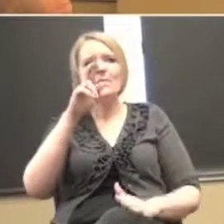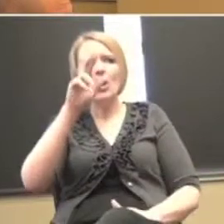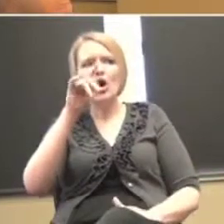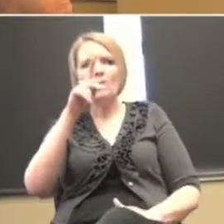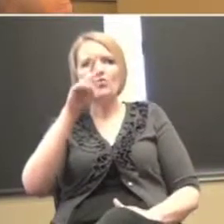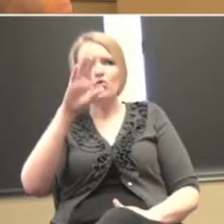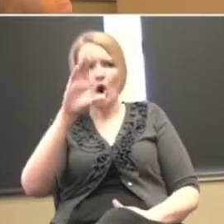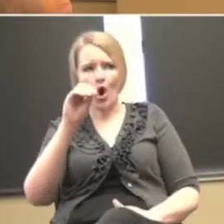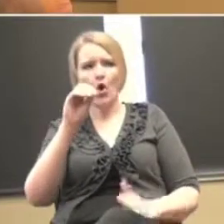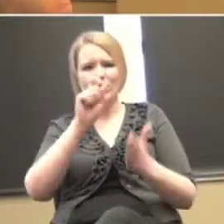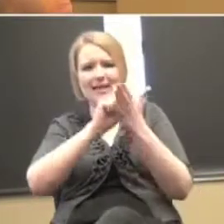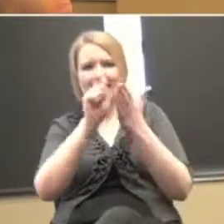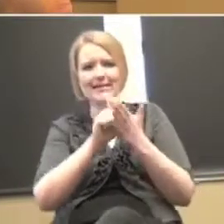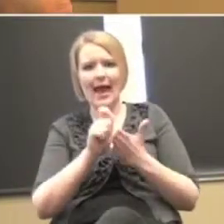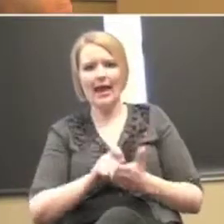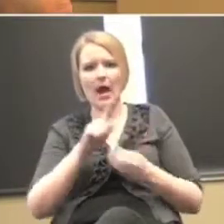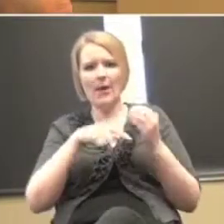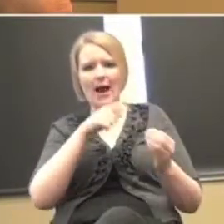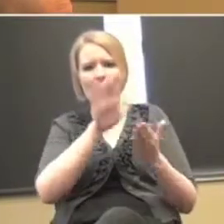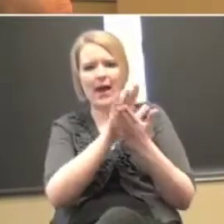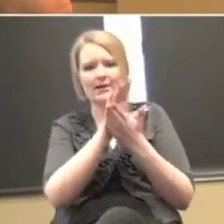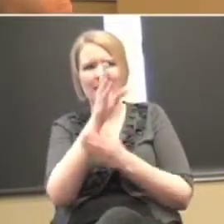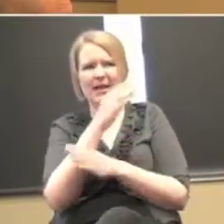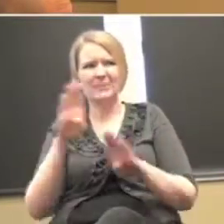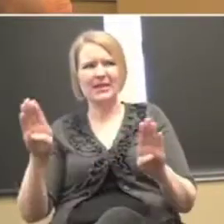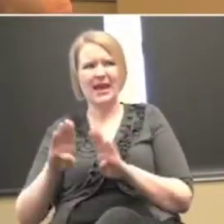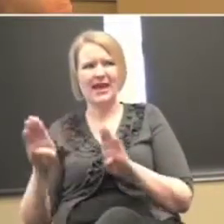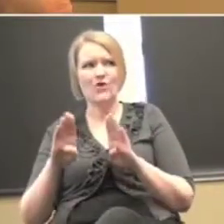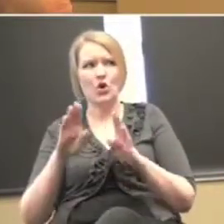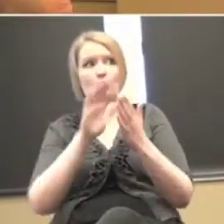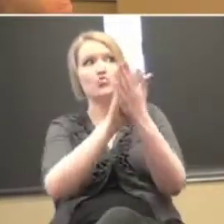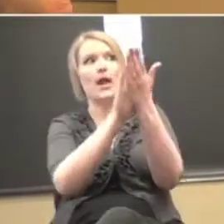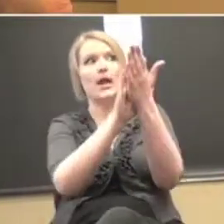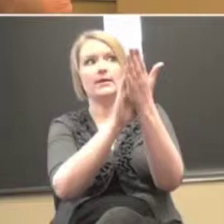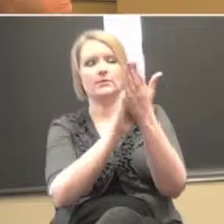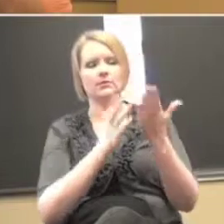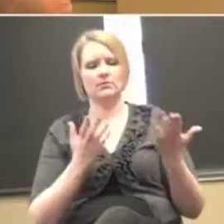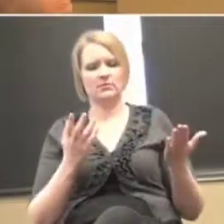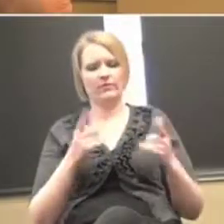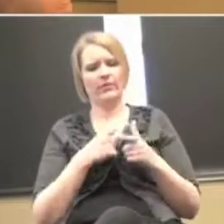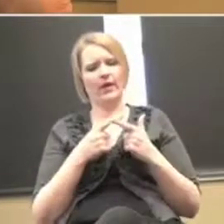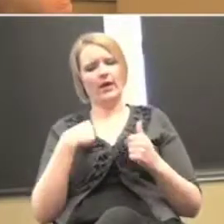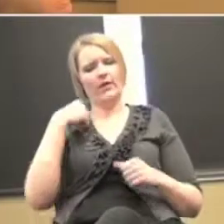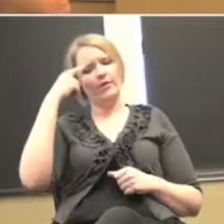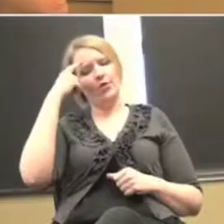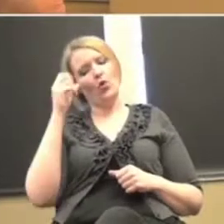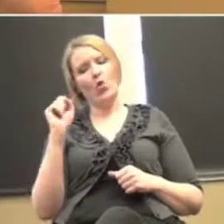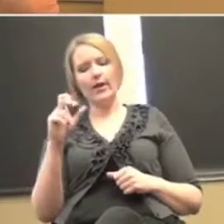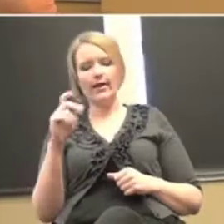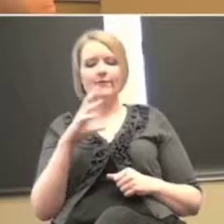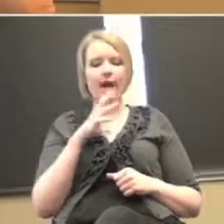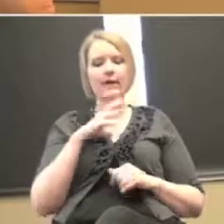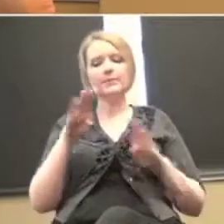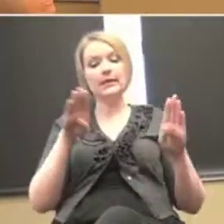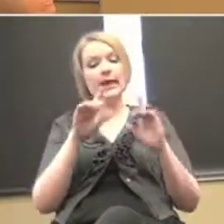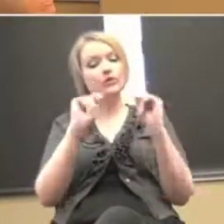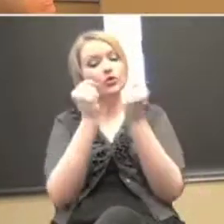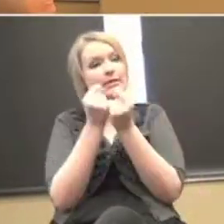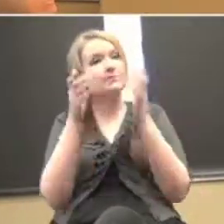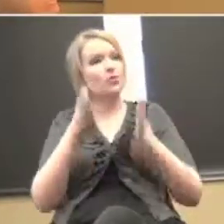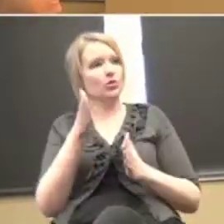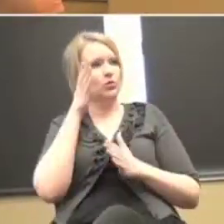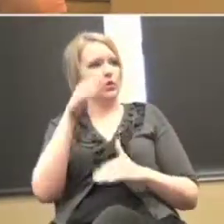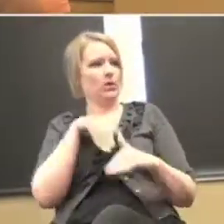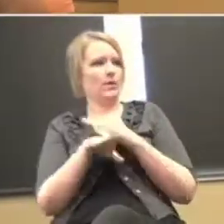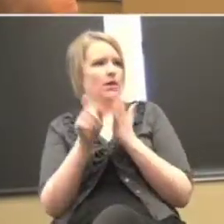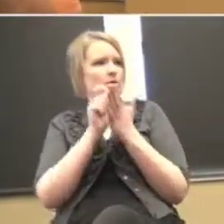on their academic and behavior praise. And then I think, okay, we'll get one of the behavior team people to come in.